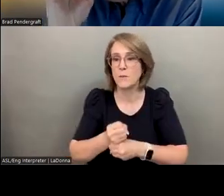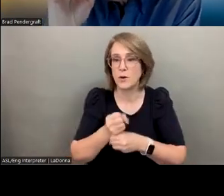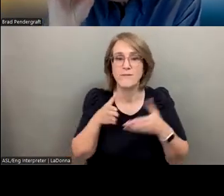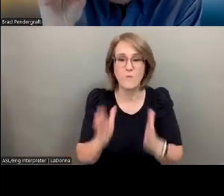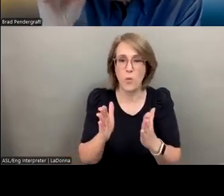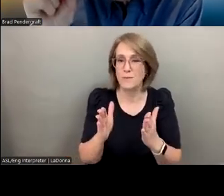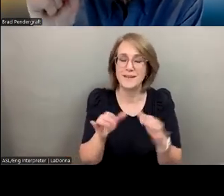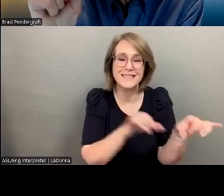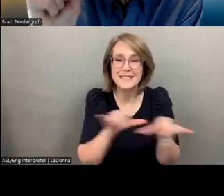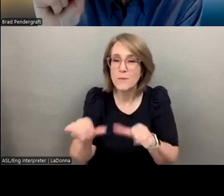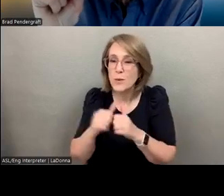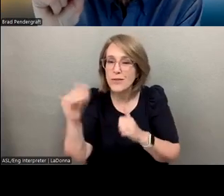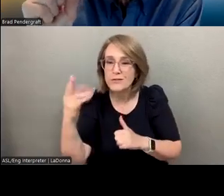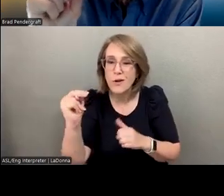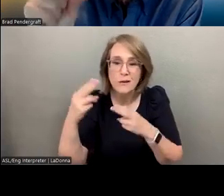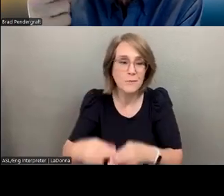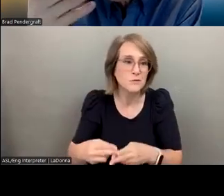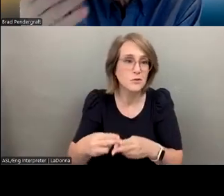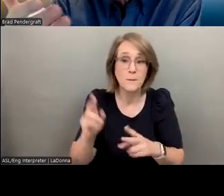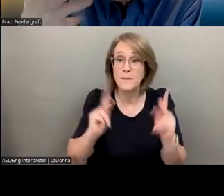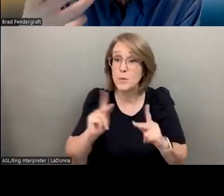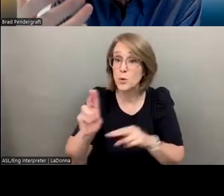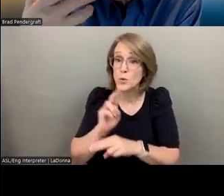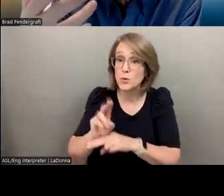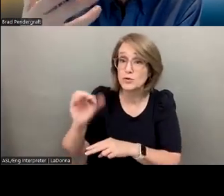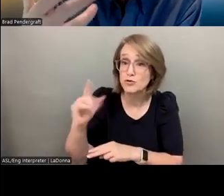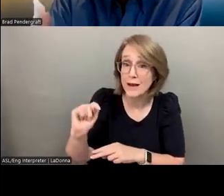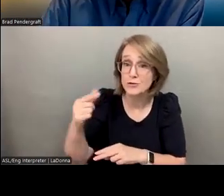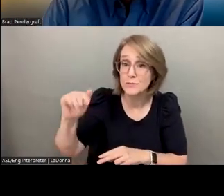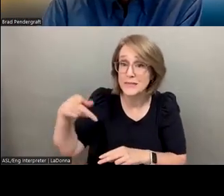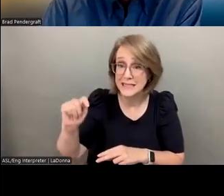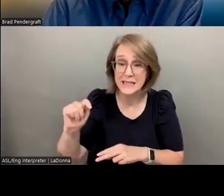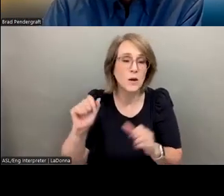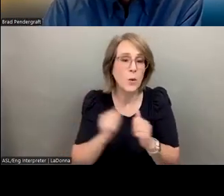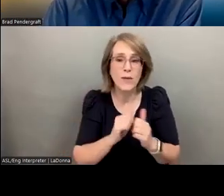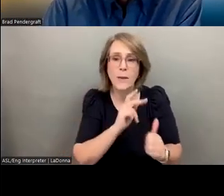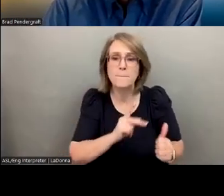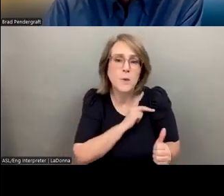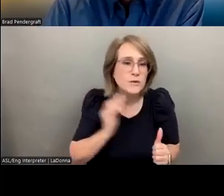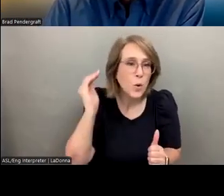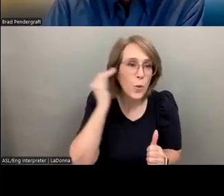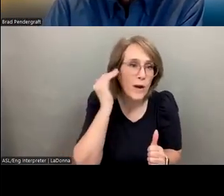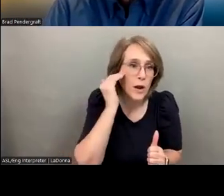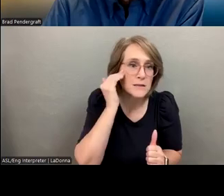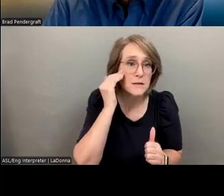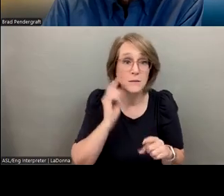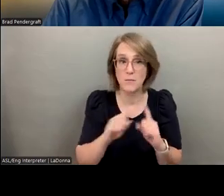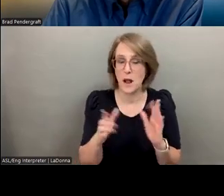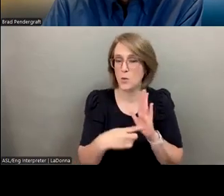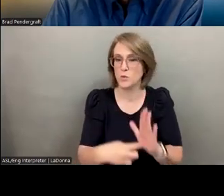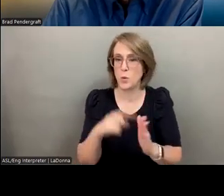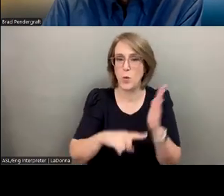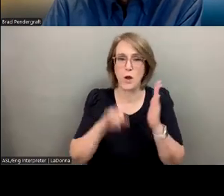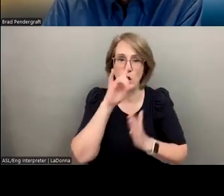to what John mentioned that some people are using ChatGPT for in terms of personal awareness. But in this case, I'm going to show you what it